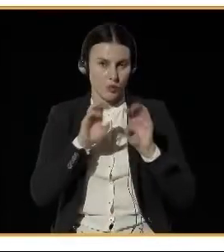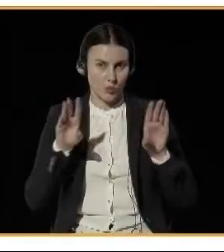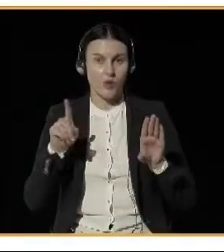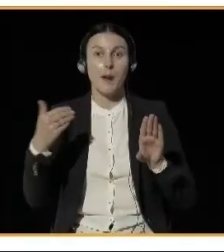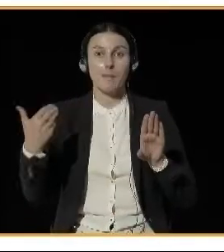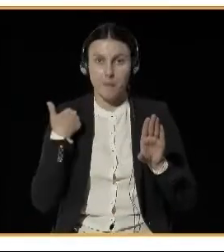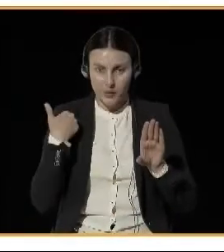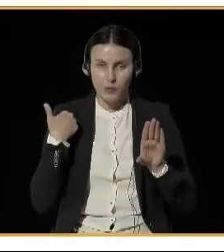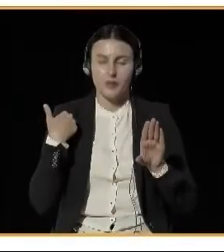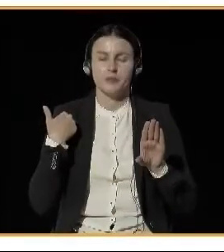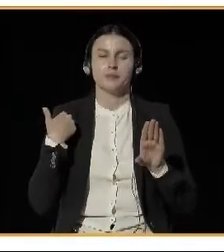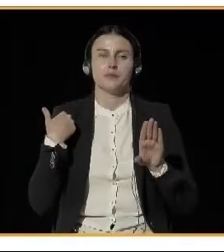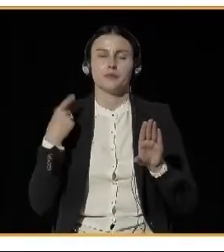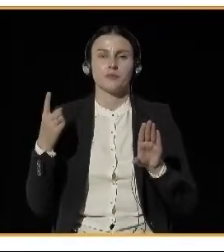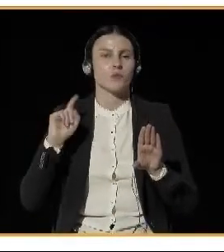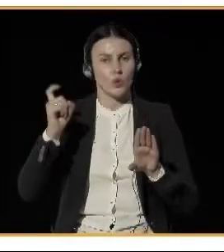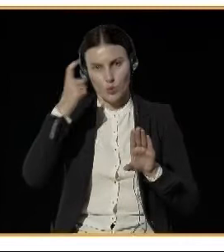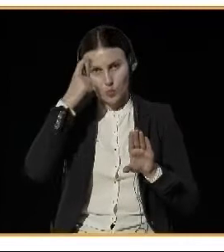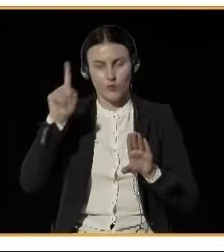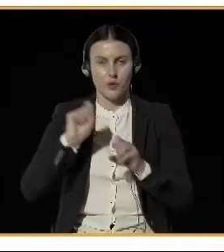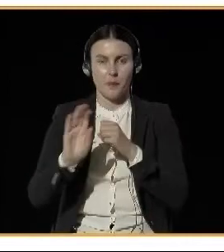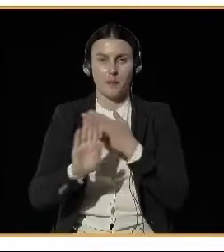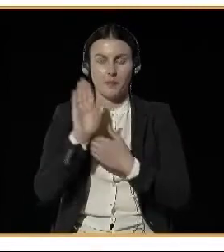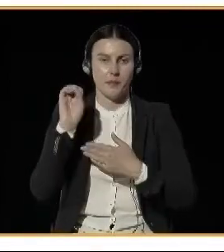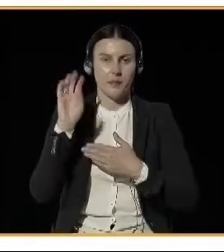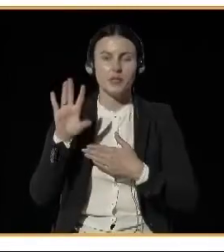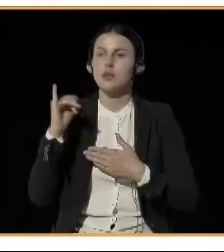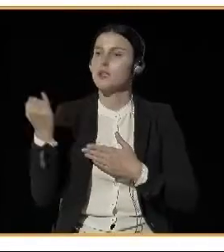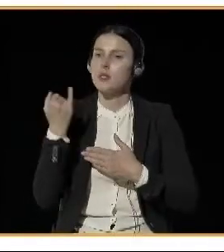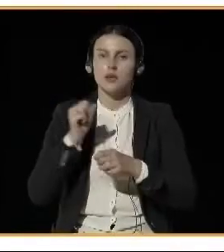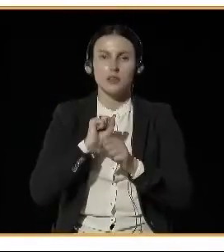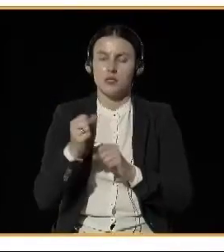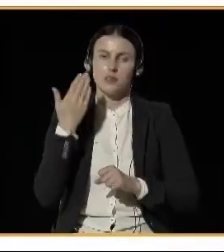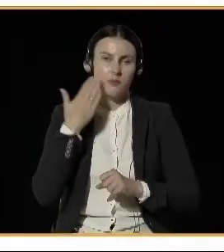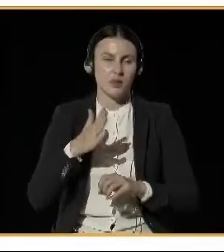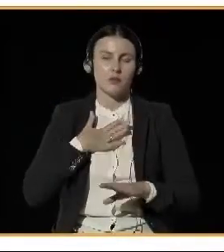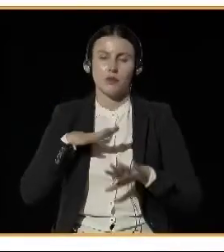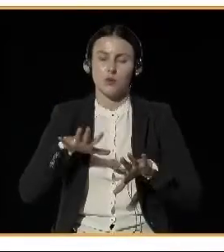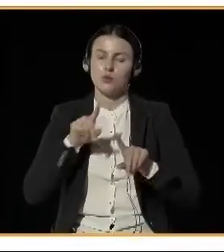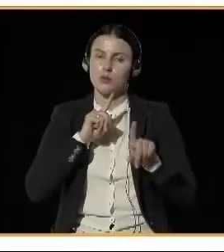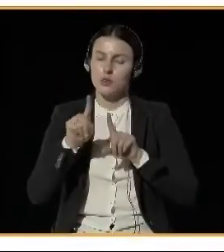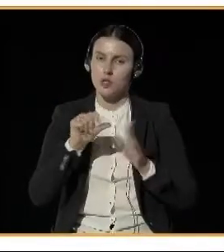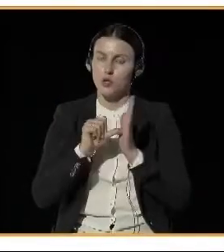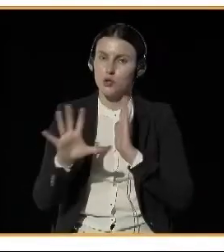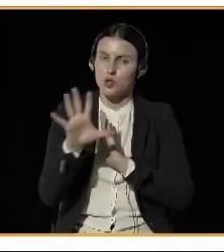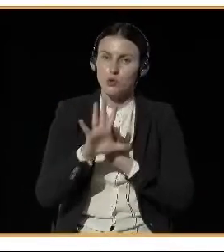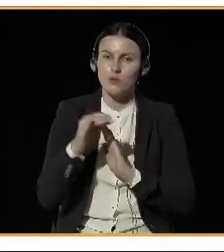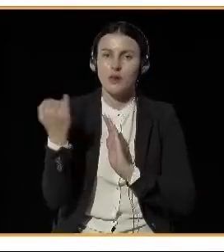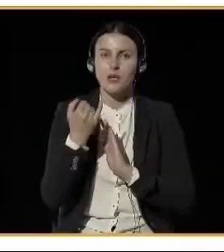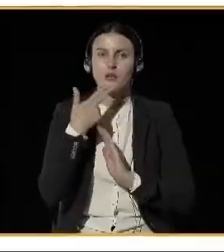stressed that environment is extremely important aspect of today's life and we